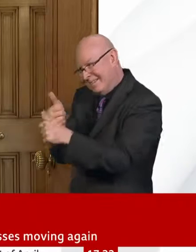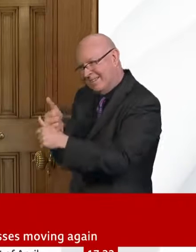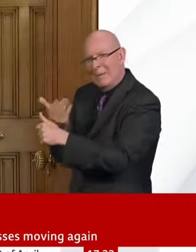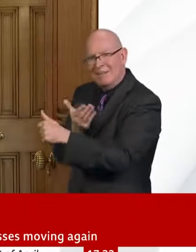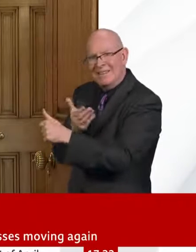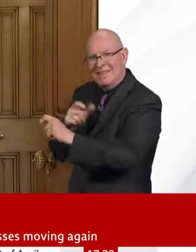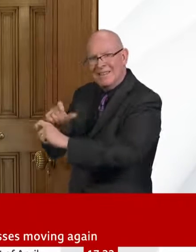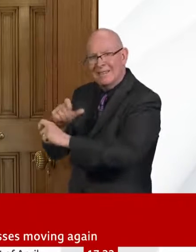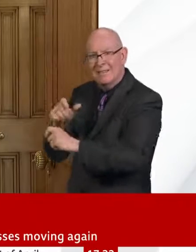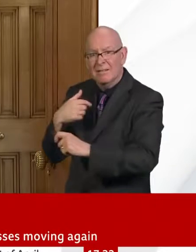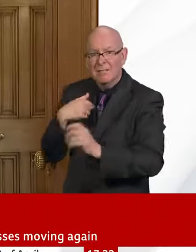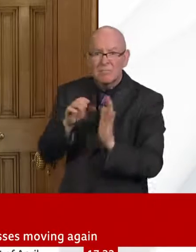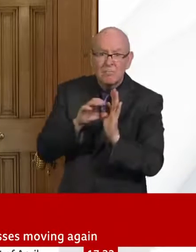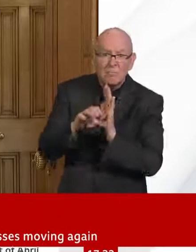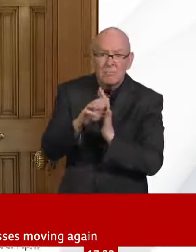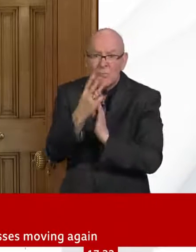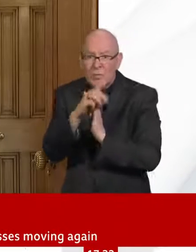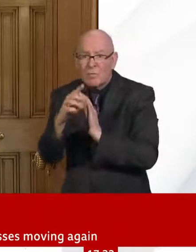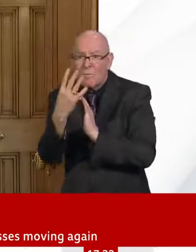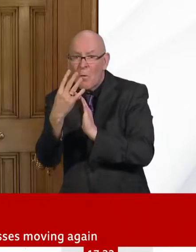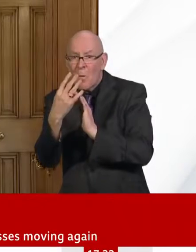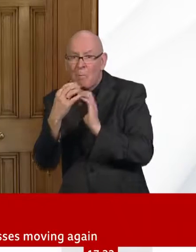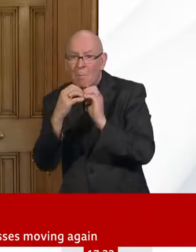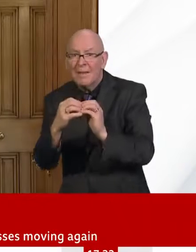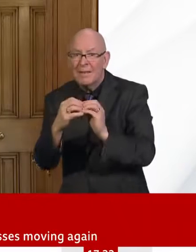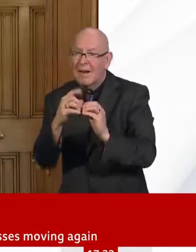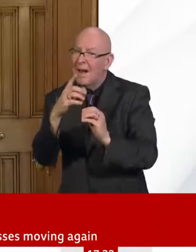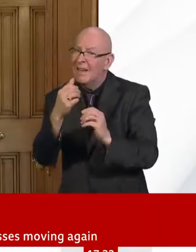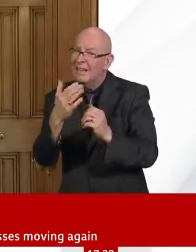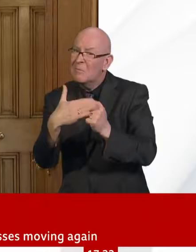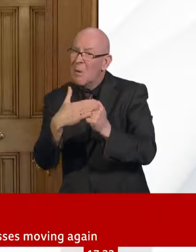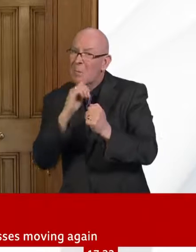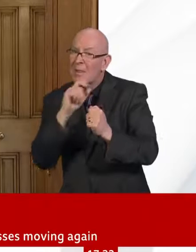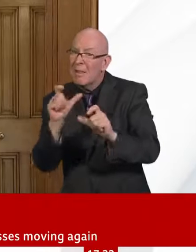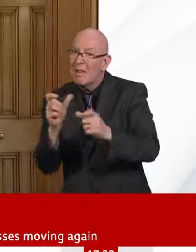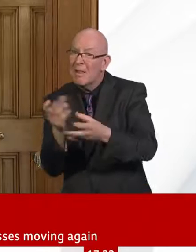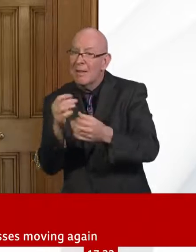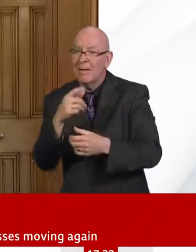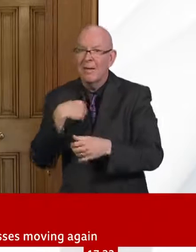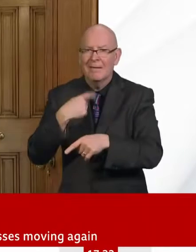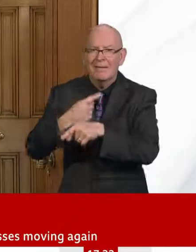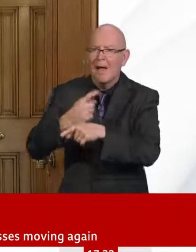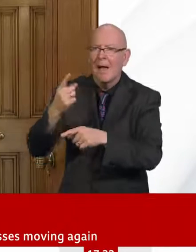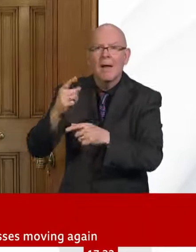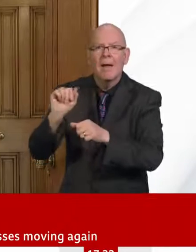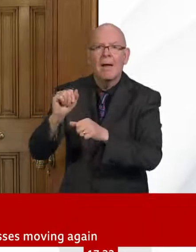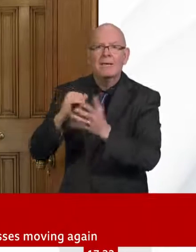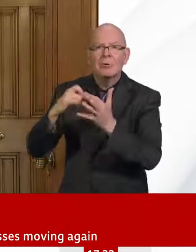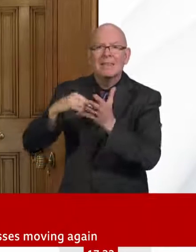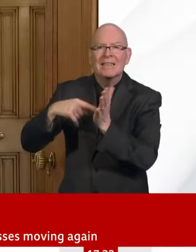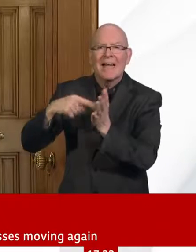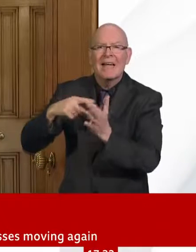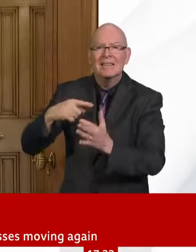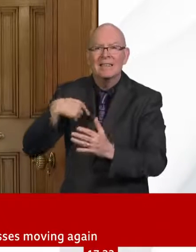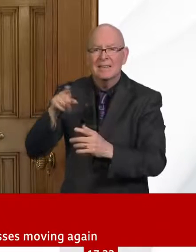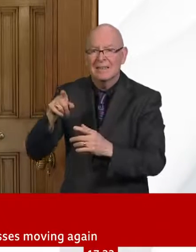were at the end of the week before last, where there were about 1,000 loans that had been issued. That number is now up, I think, four times to the end of last